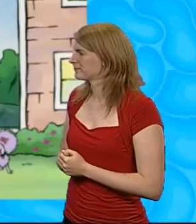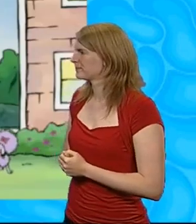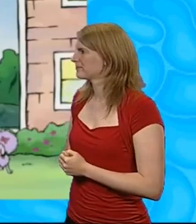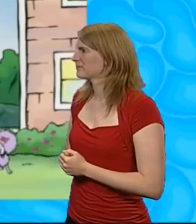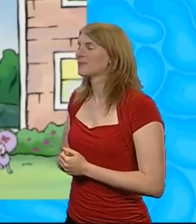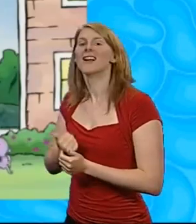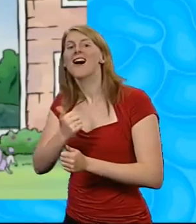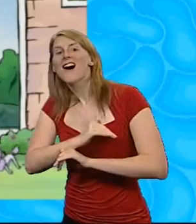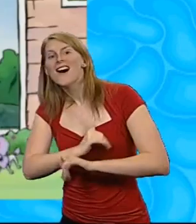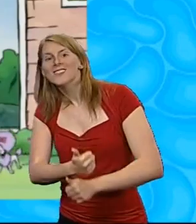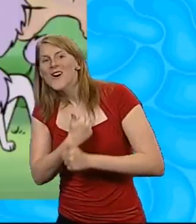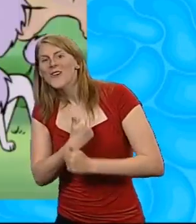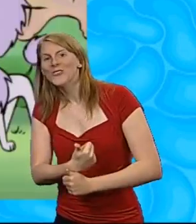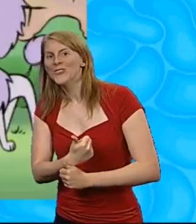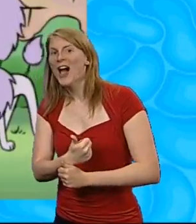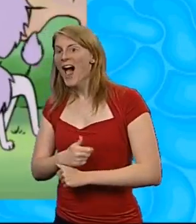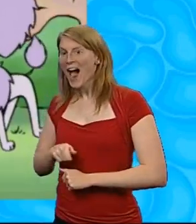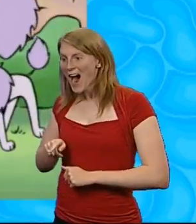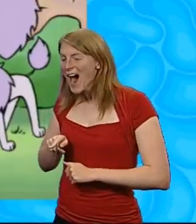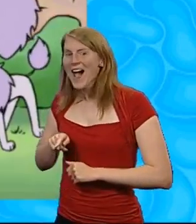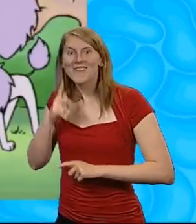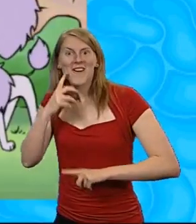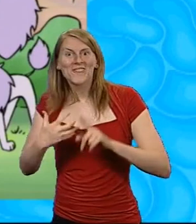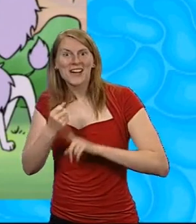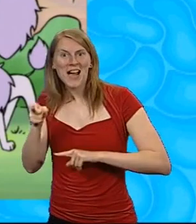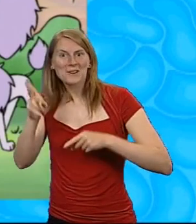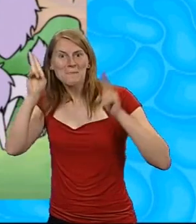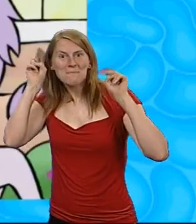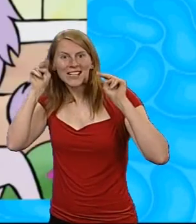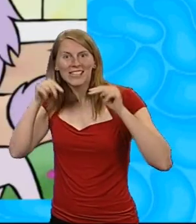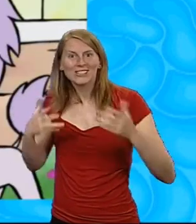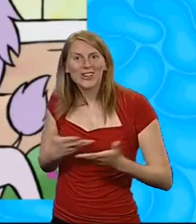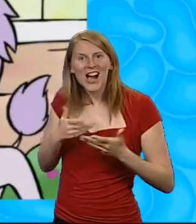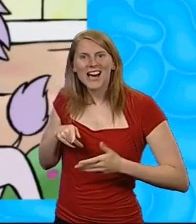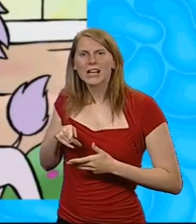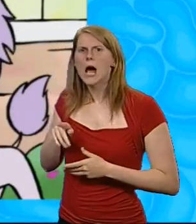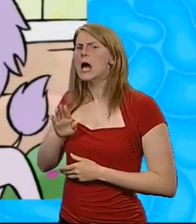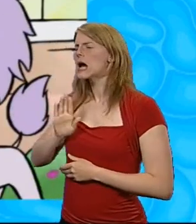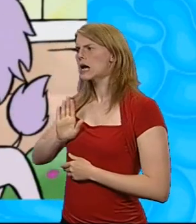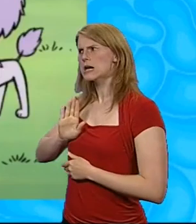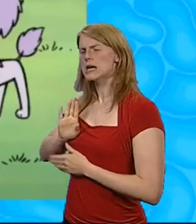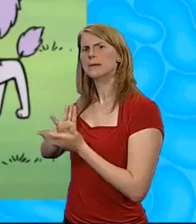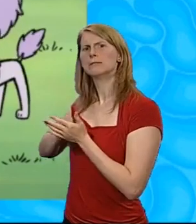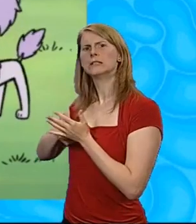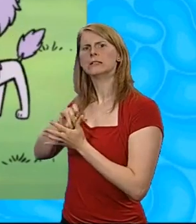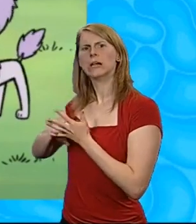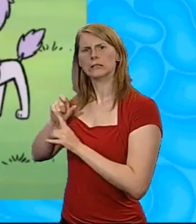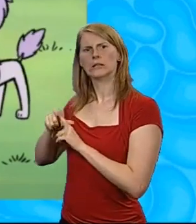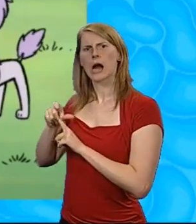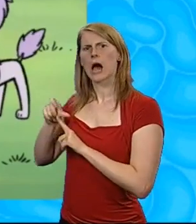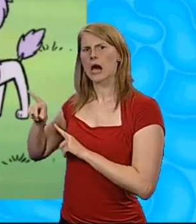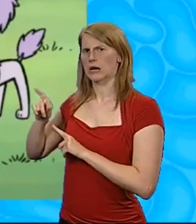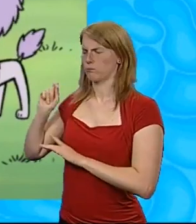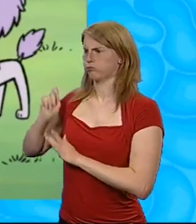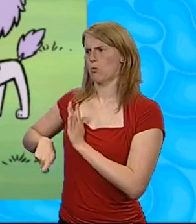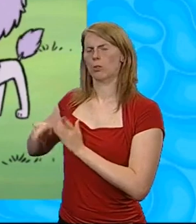Hello, Cleo. Cleo, you found my bunny squeak toy! Um, Mrs Diller just bought